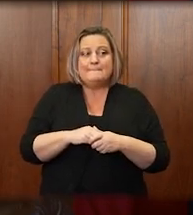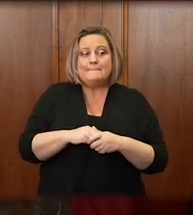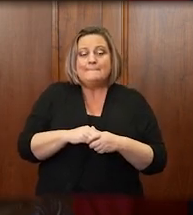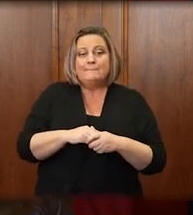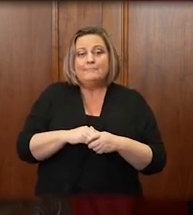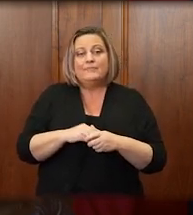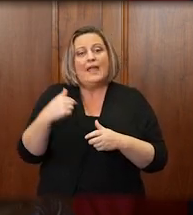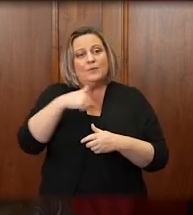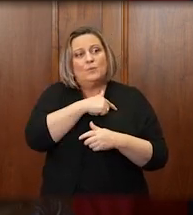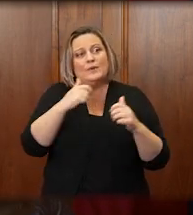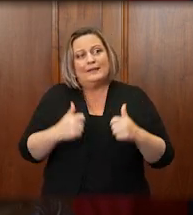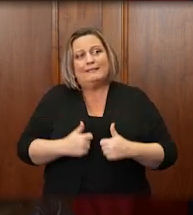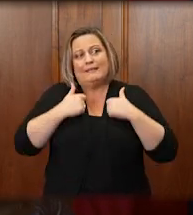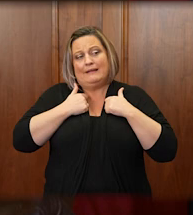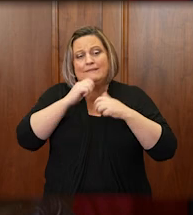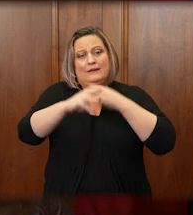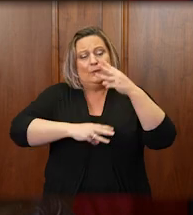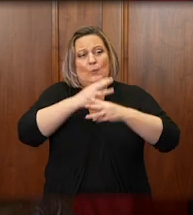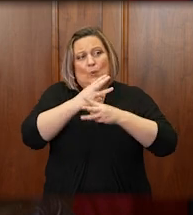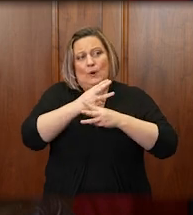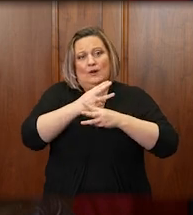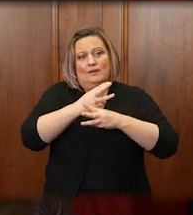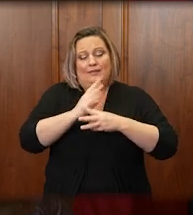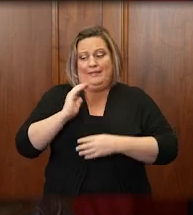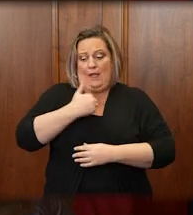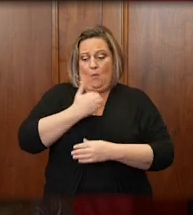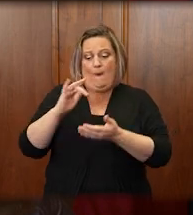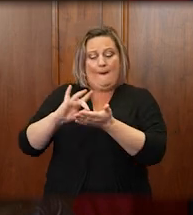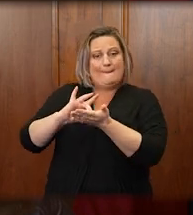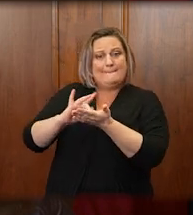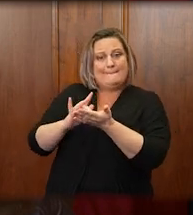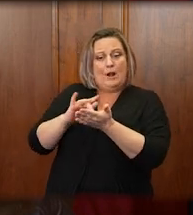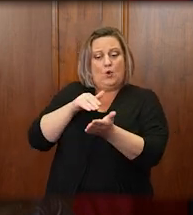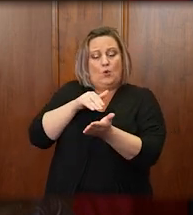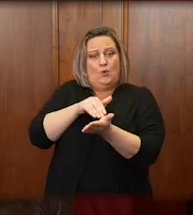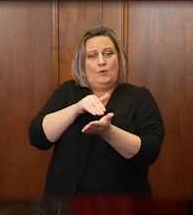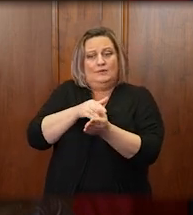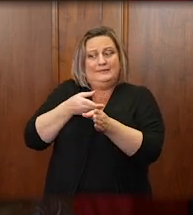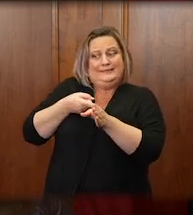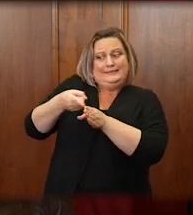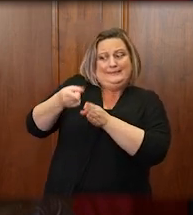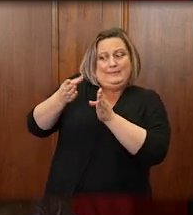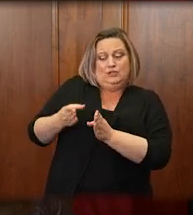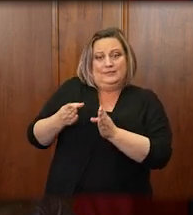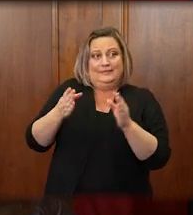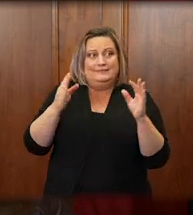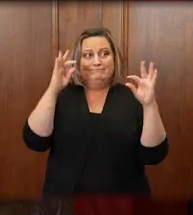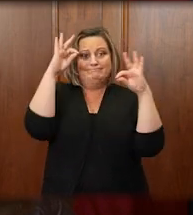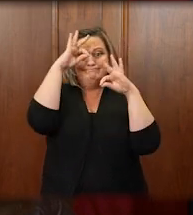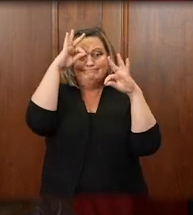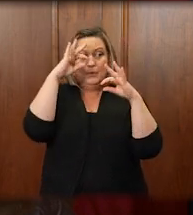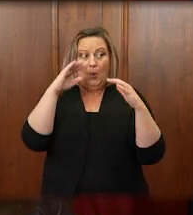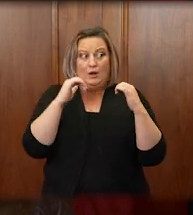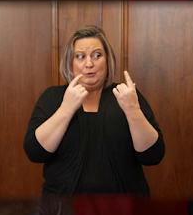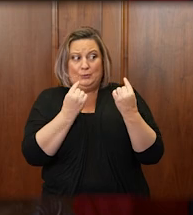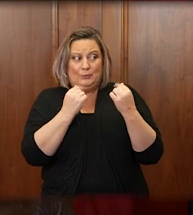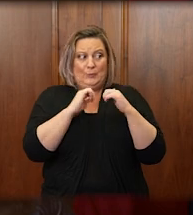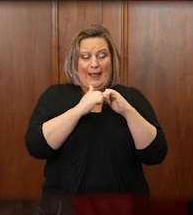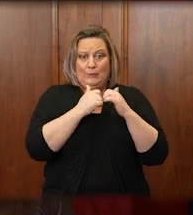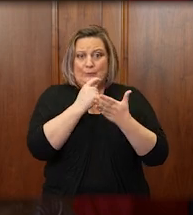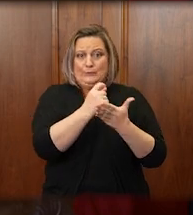And we lived in a world where our medical specialist didn't even seem to know or have the means to treat someone